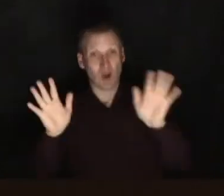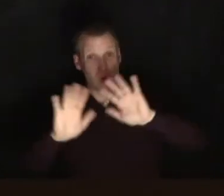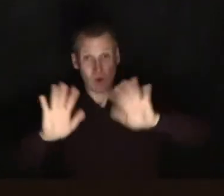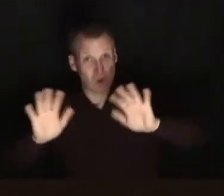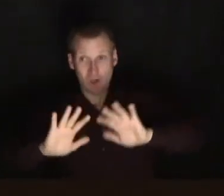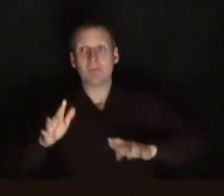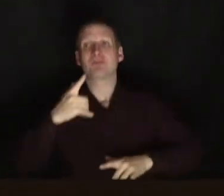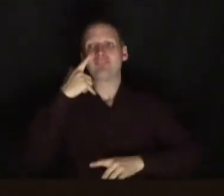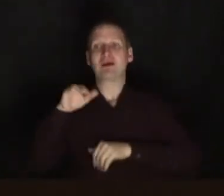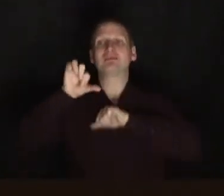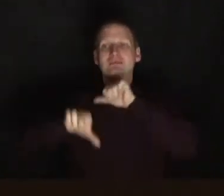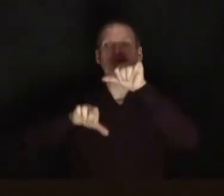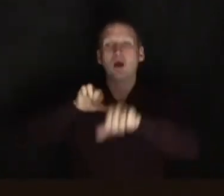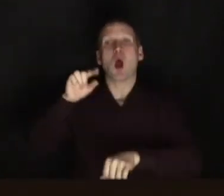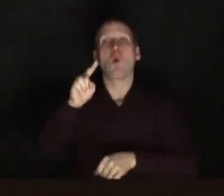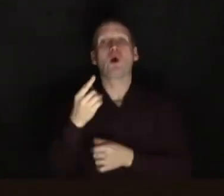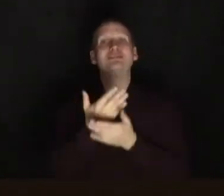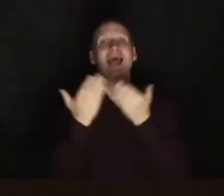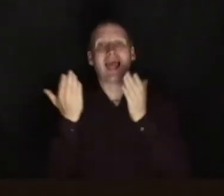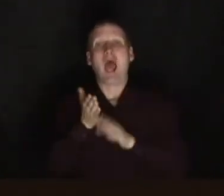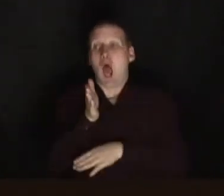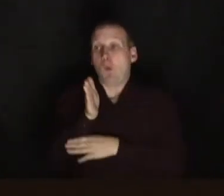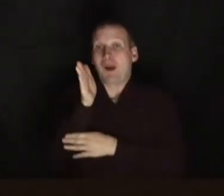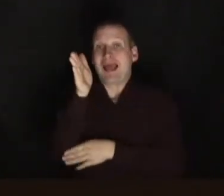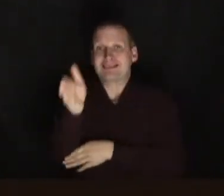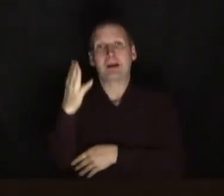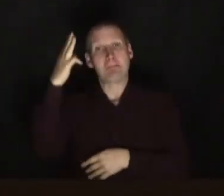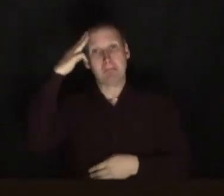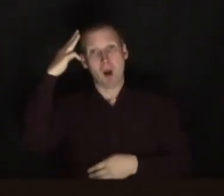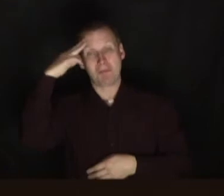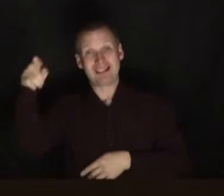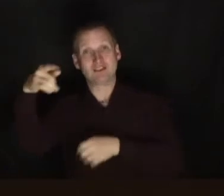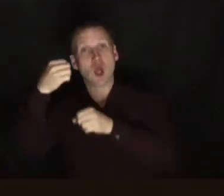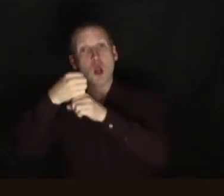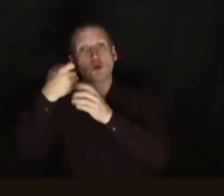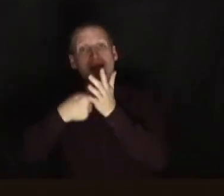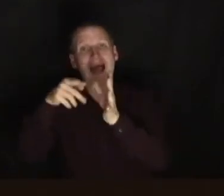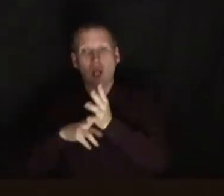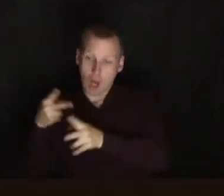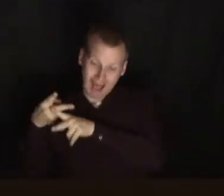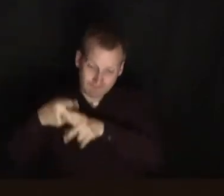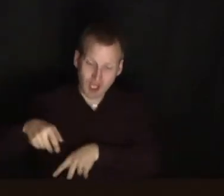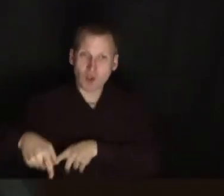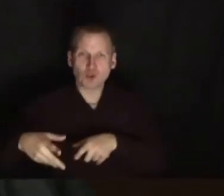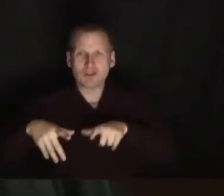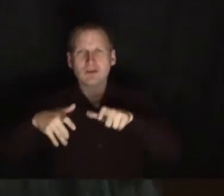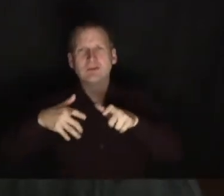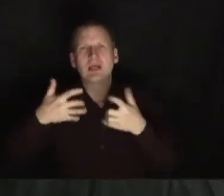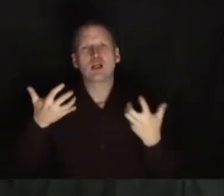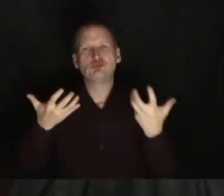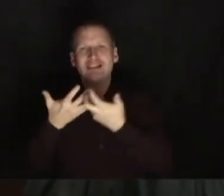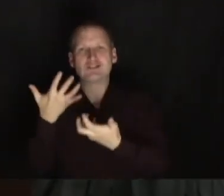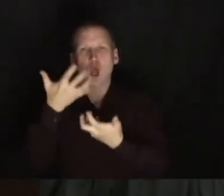I found out what it was one day when I went in. My mum, his gran had been looking after him. She was doing a puzzle on the floor.